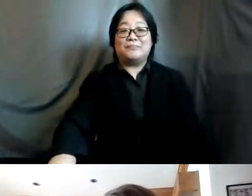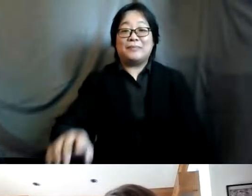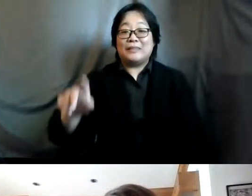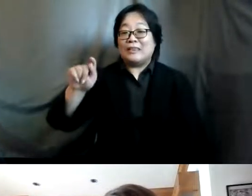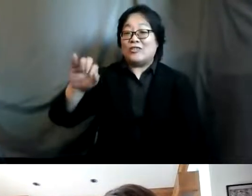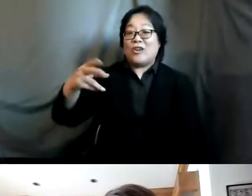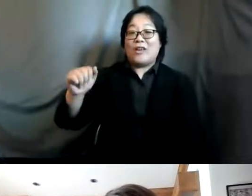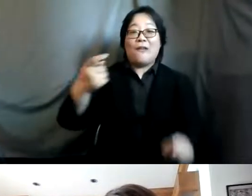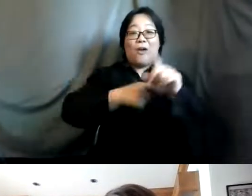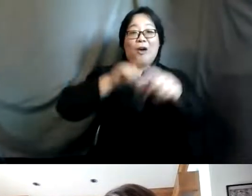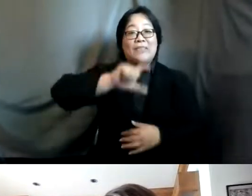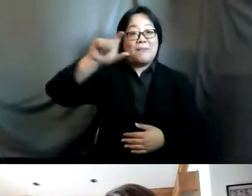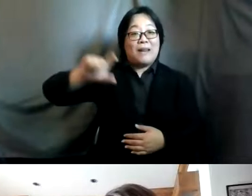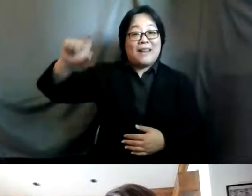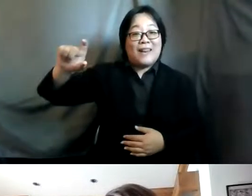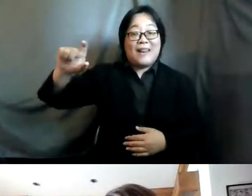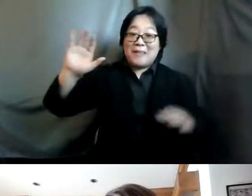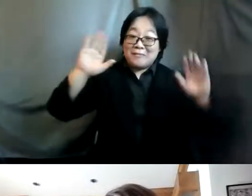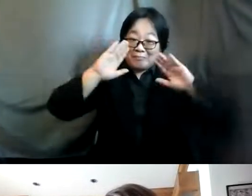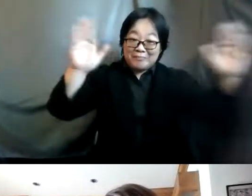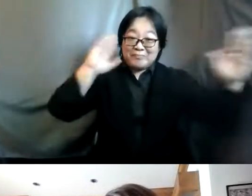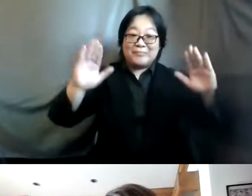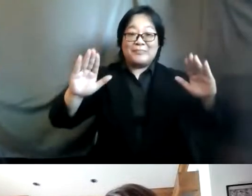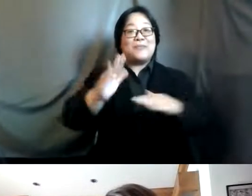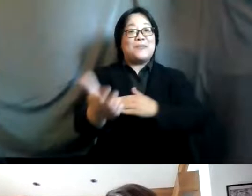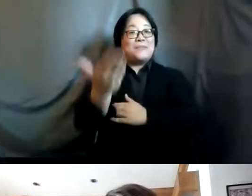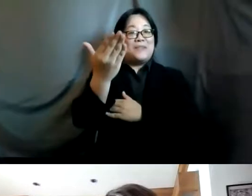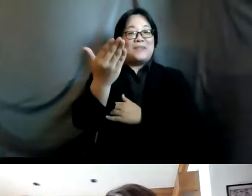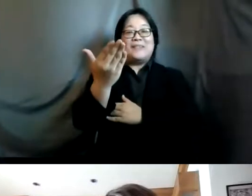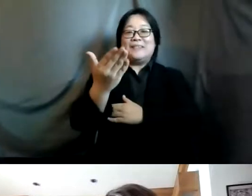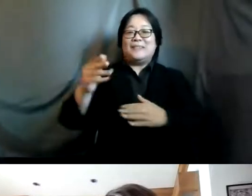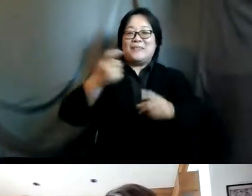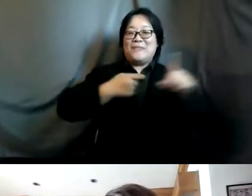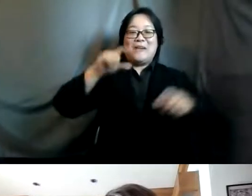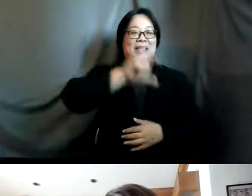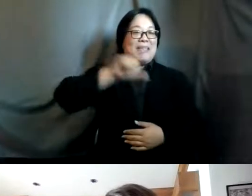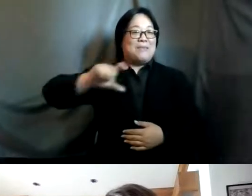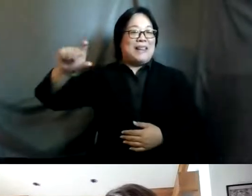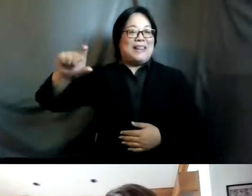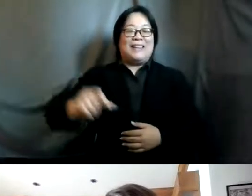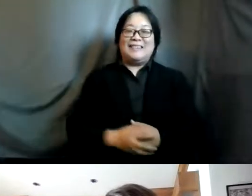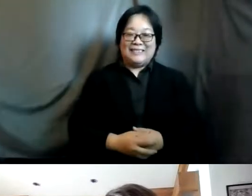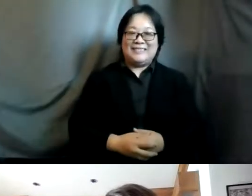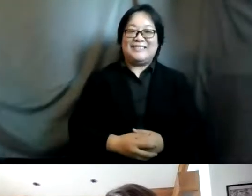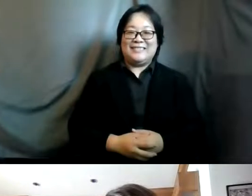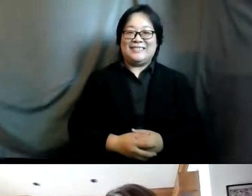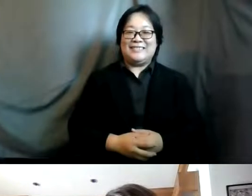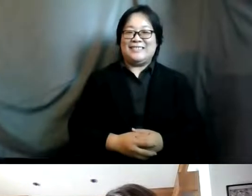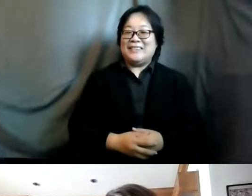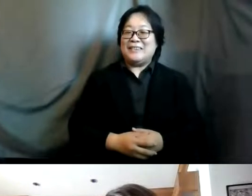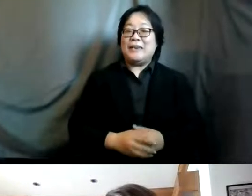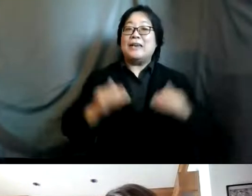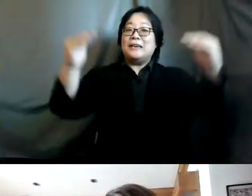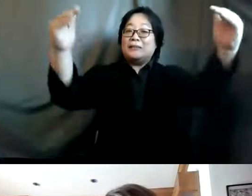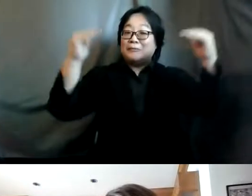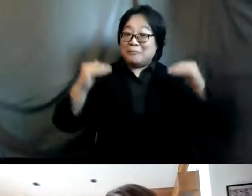good afternoon hi uh good morning from nepal and good afternoon to everyone lovely to have you with us and last but